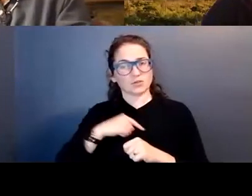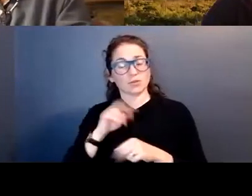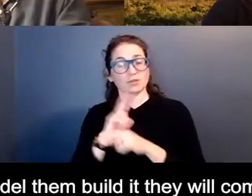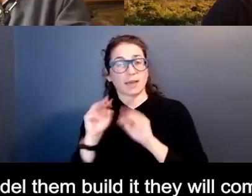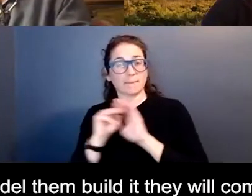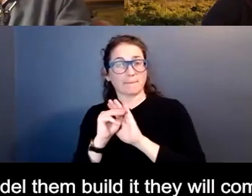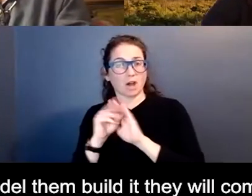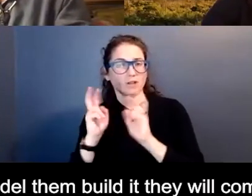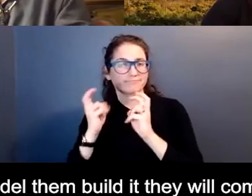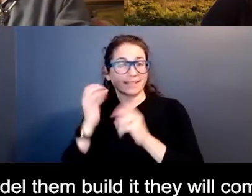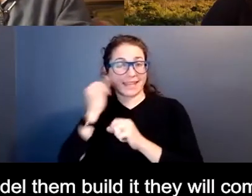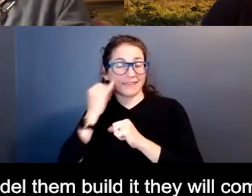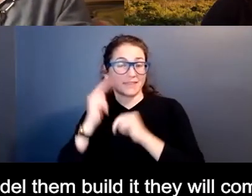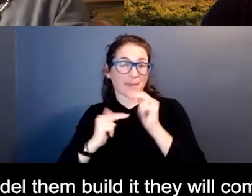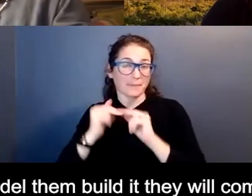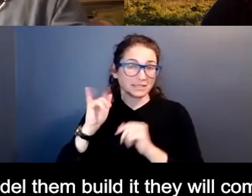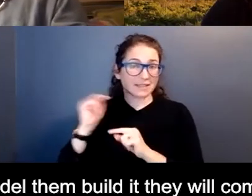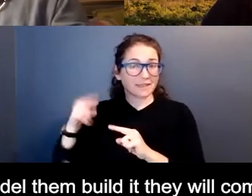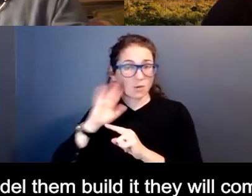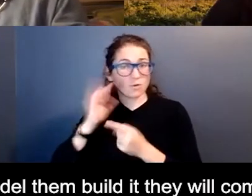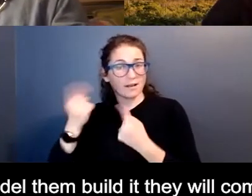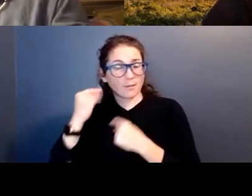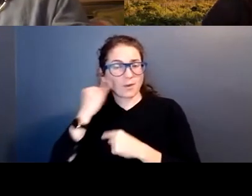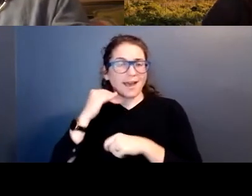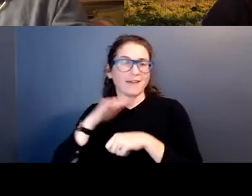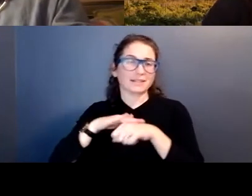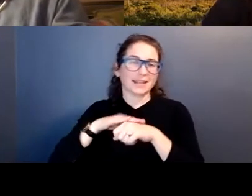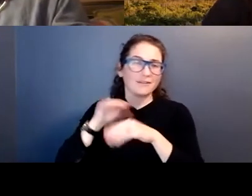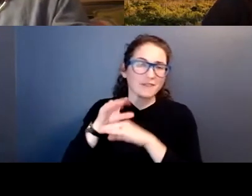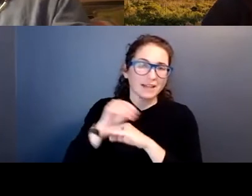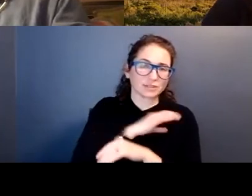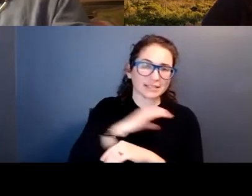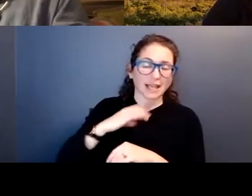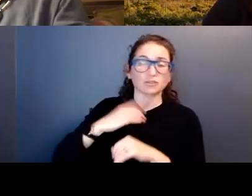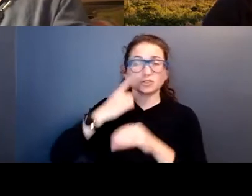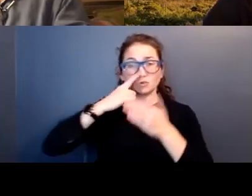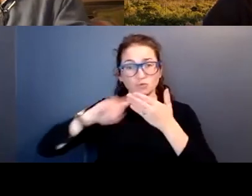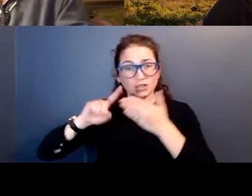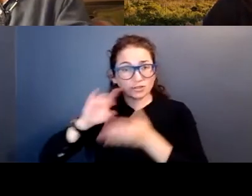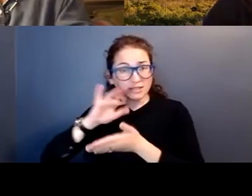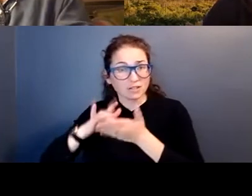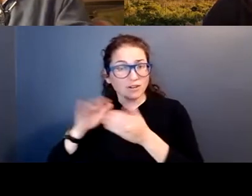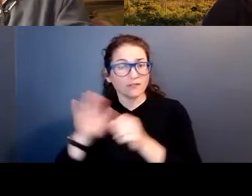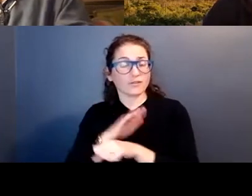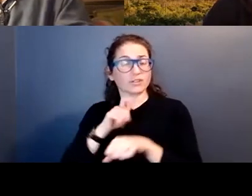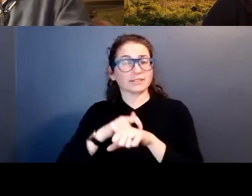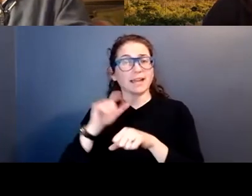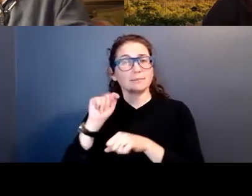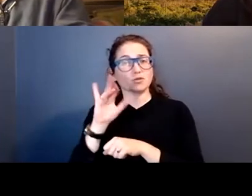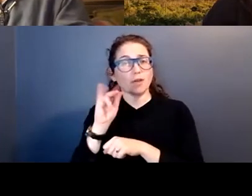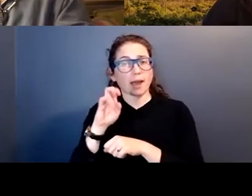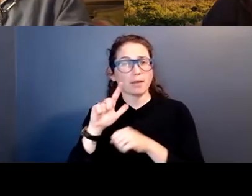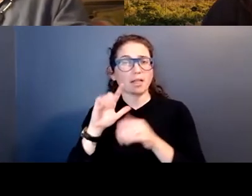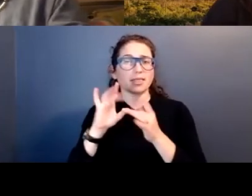build it, they will come. So we have a native advisory council. We have a research center. We have a full-time tribal liaison. we all these resources,